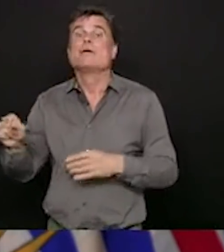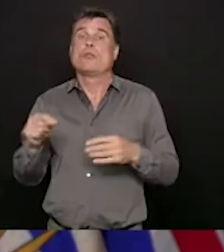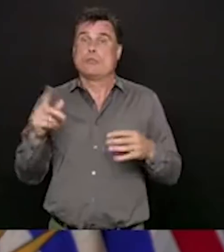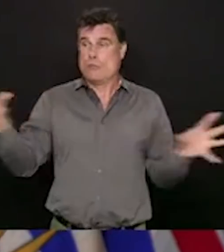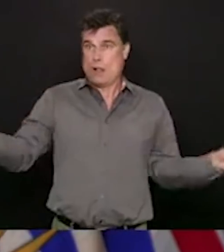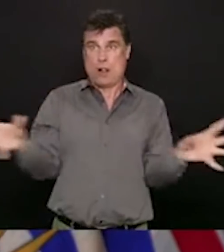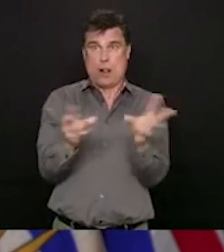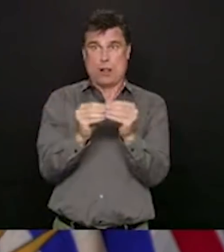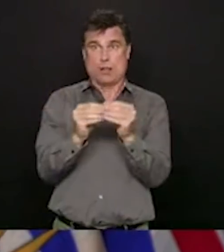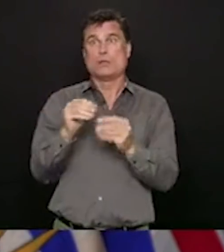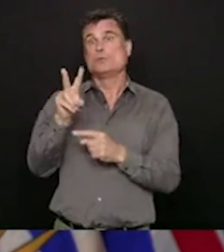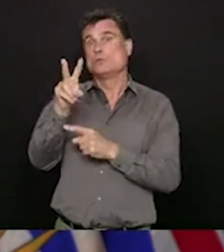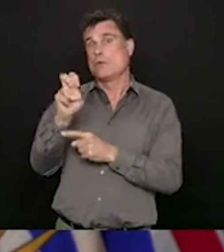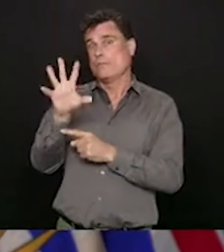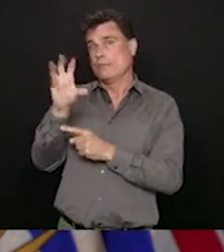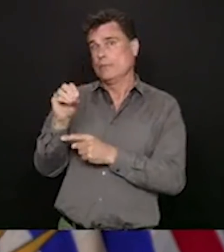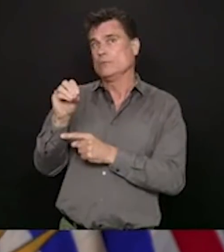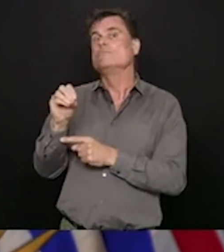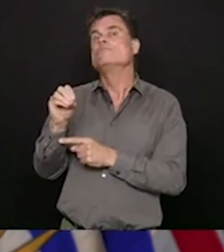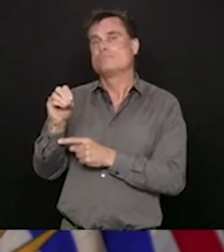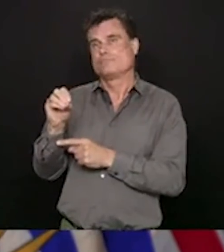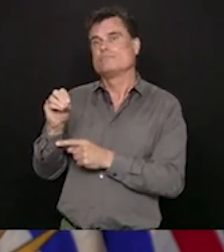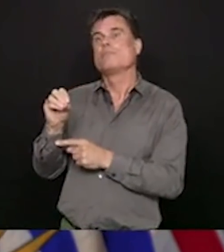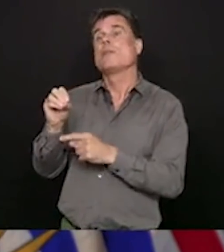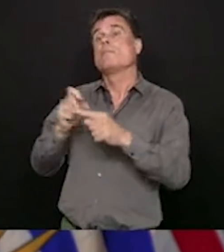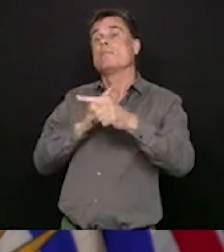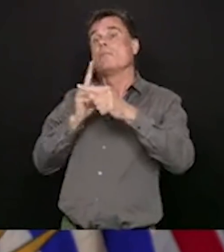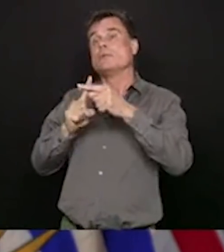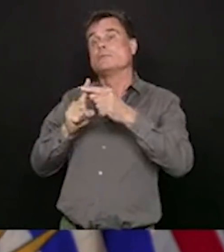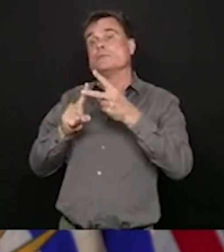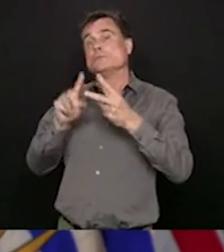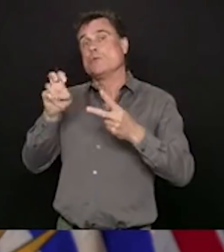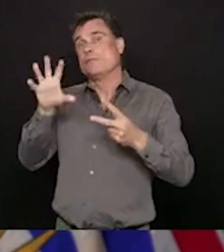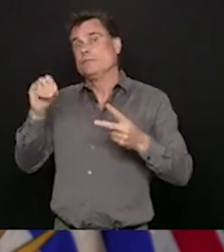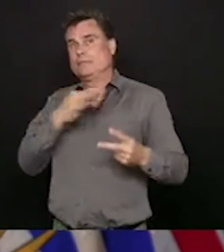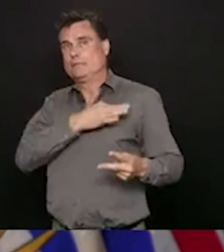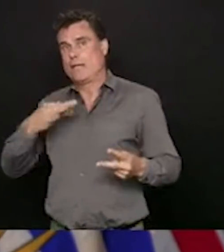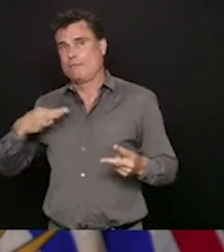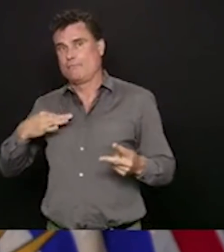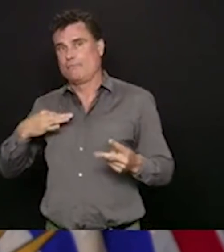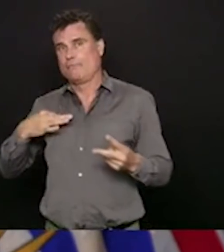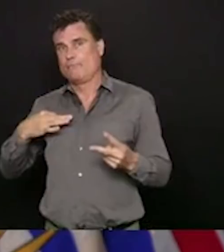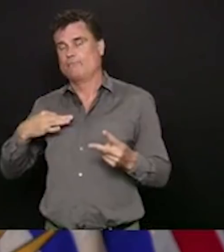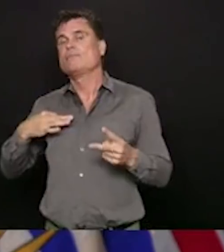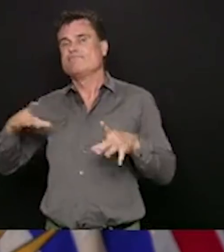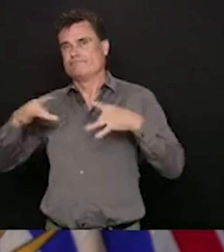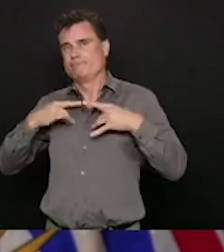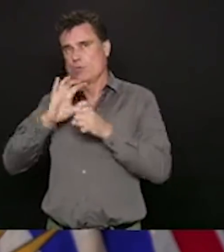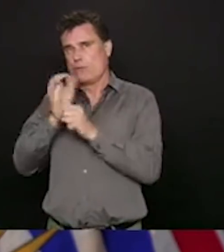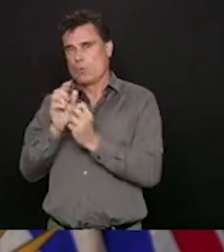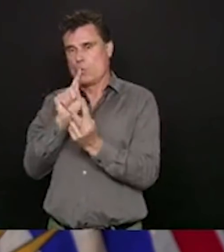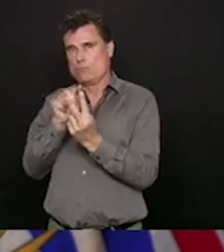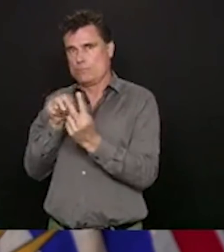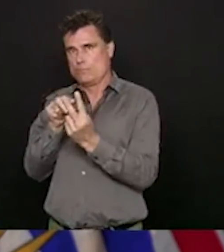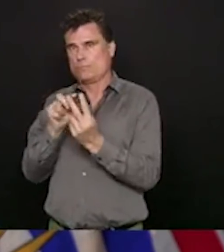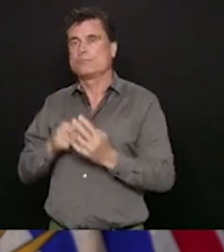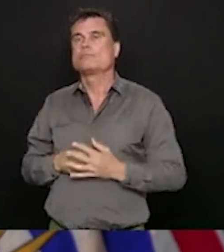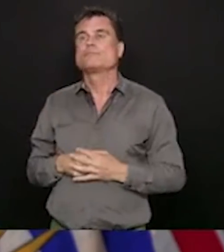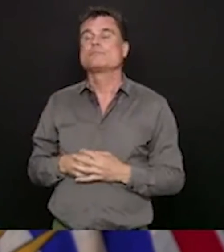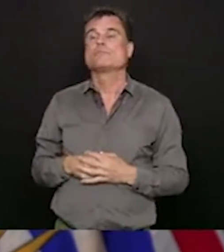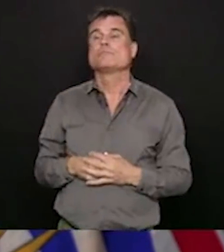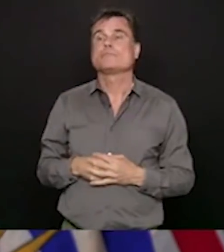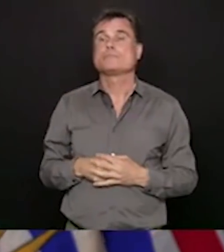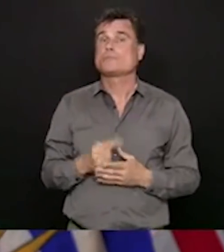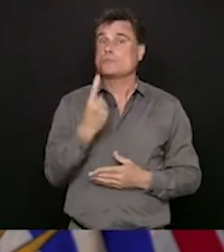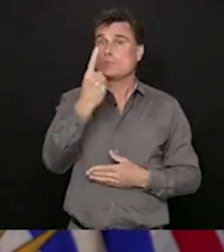outbreaks that are now declared over, including one of the outbreaks in Interior Health, the Kootenay Street Village, which has